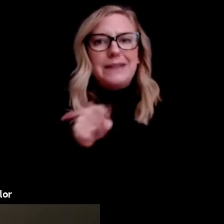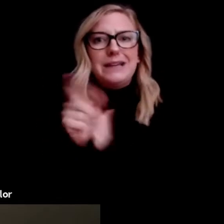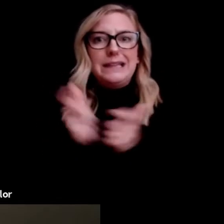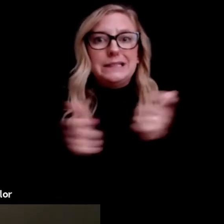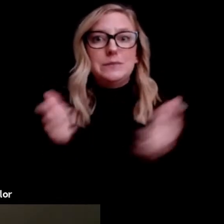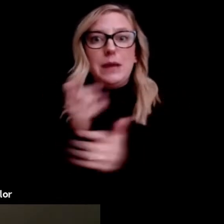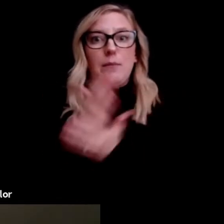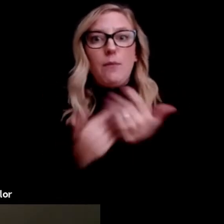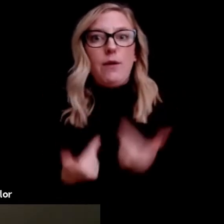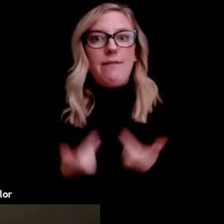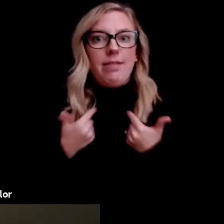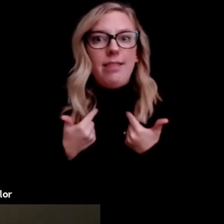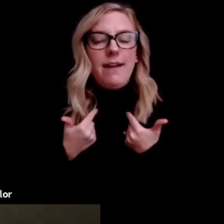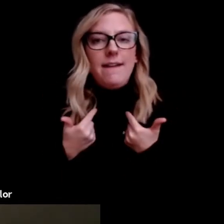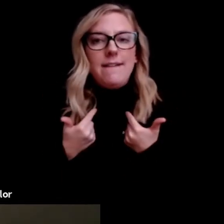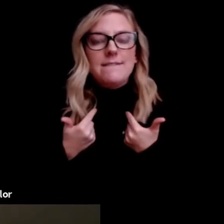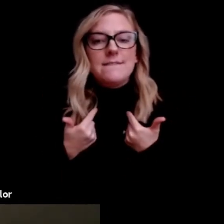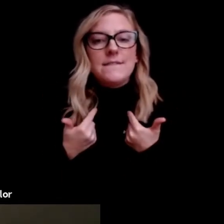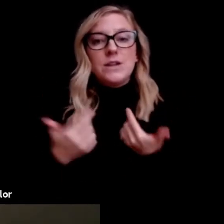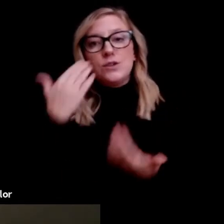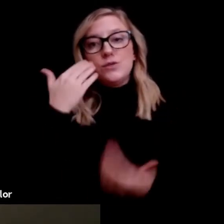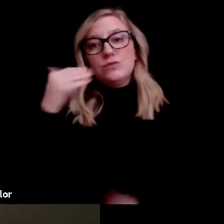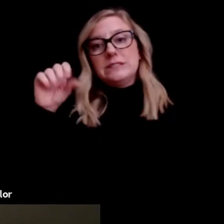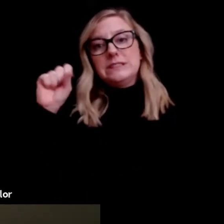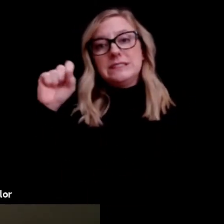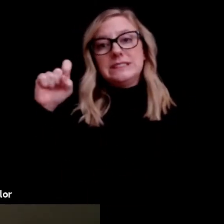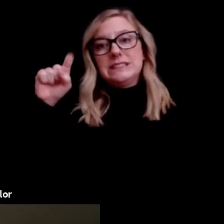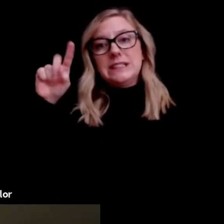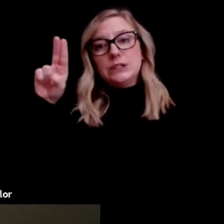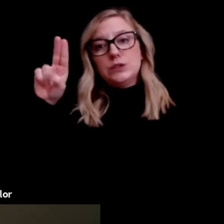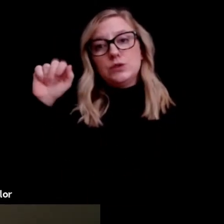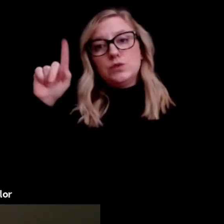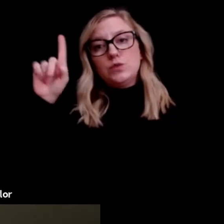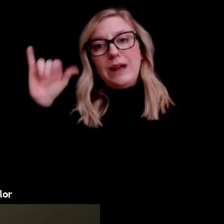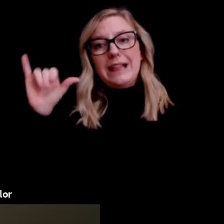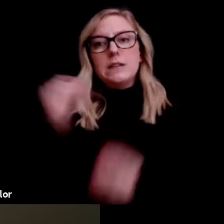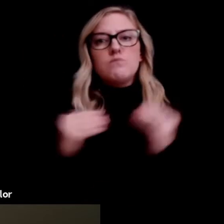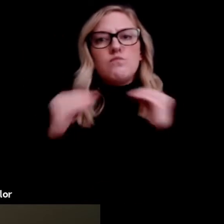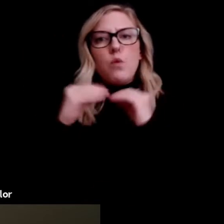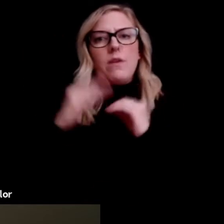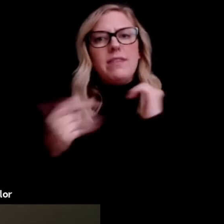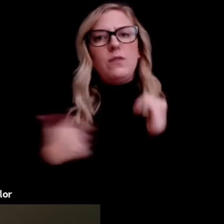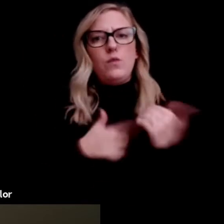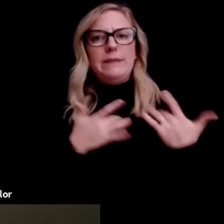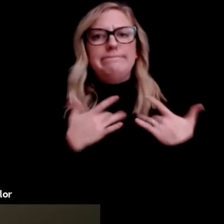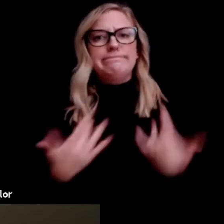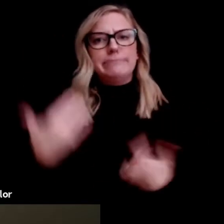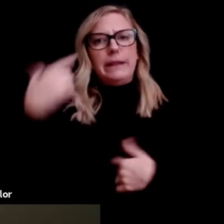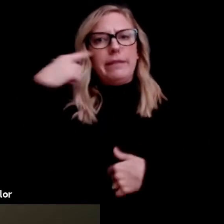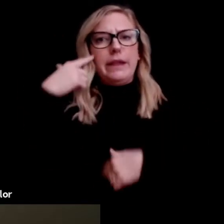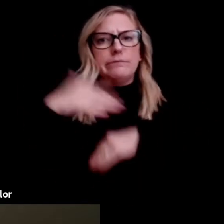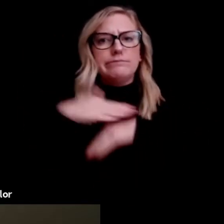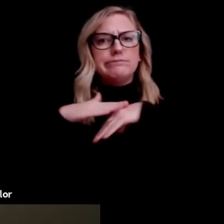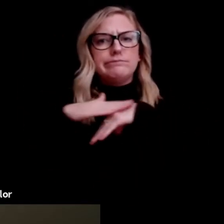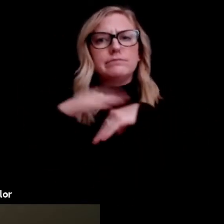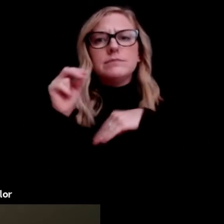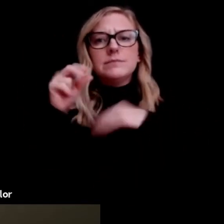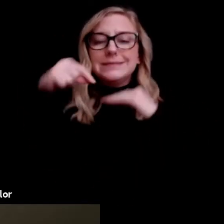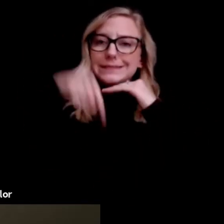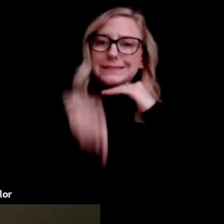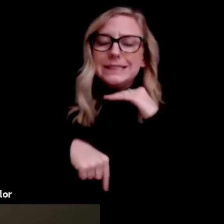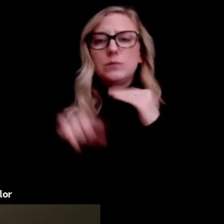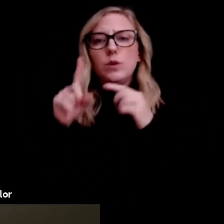of life. You know, sexuality is so much more than we think. It's about all kinds of relationships,